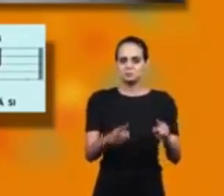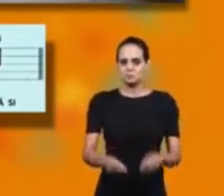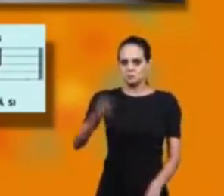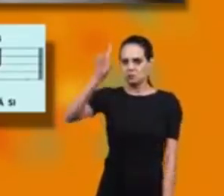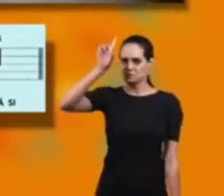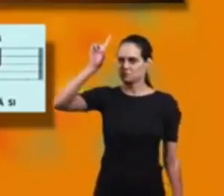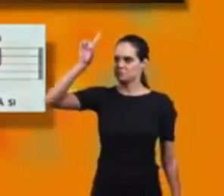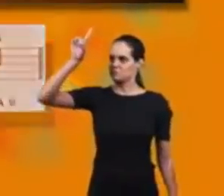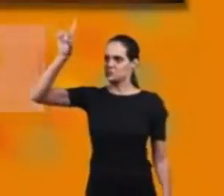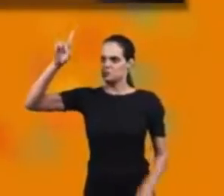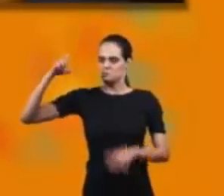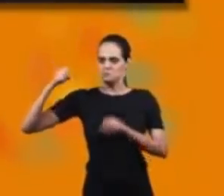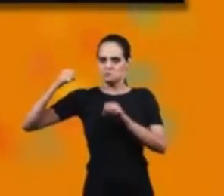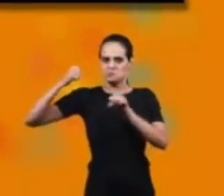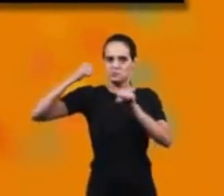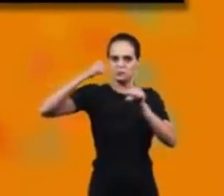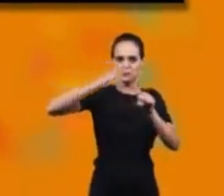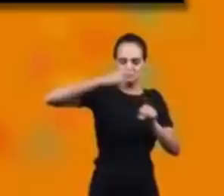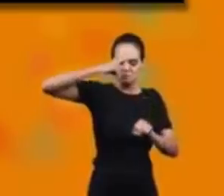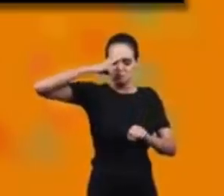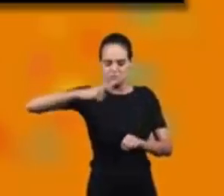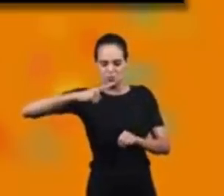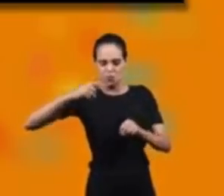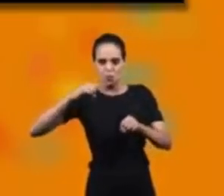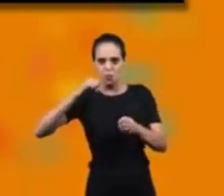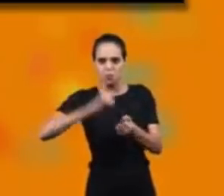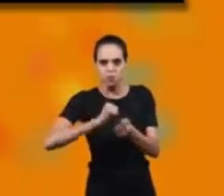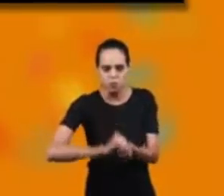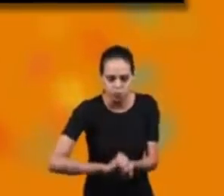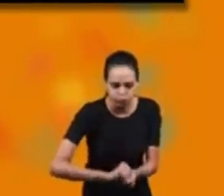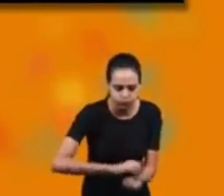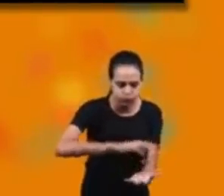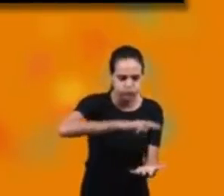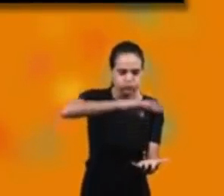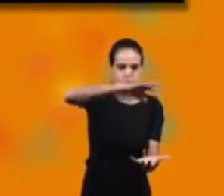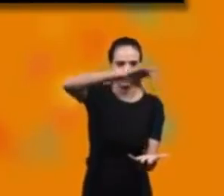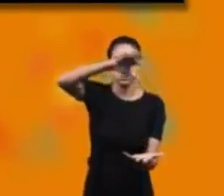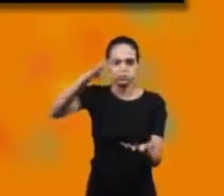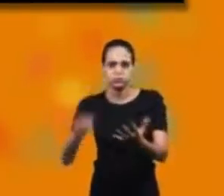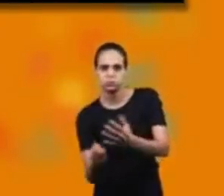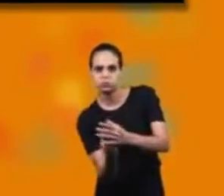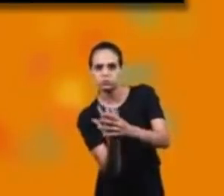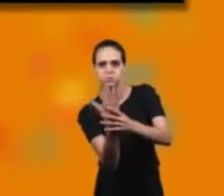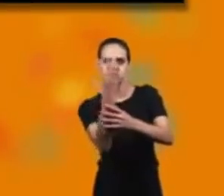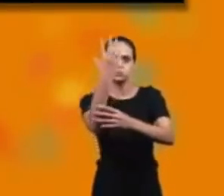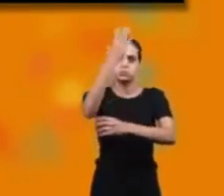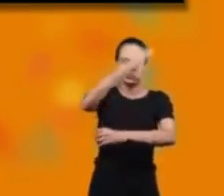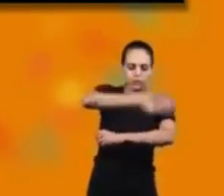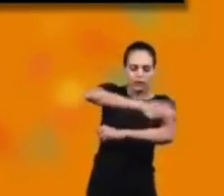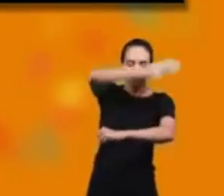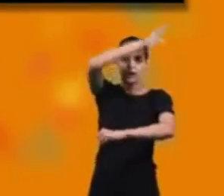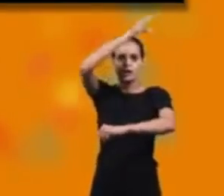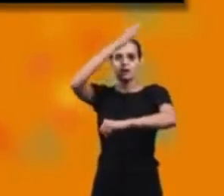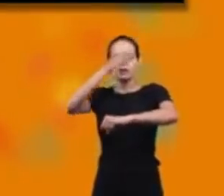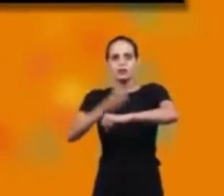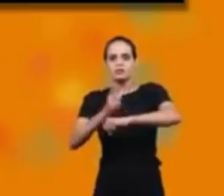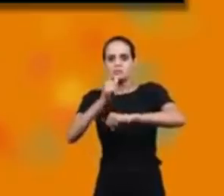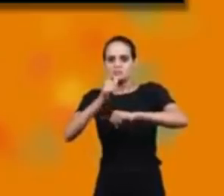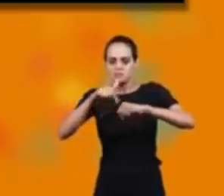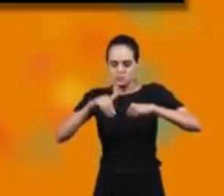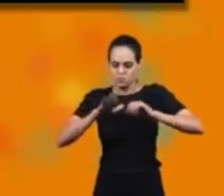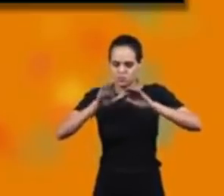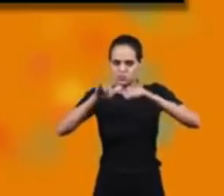O Teu poder fundas da terra Levantaste montes, separaste